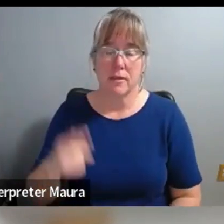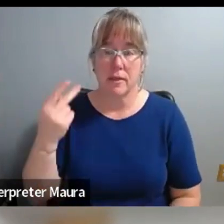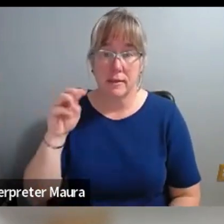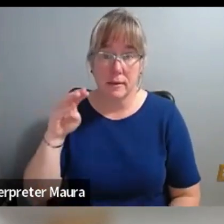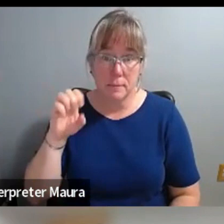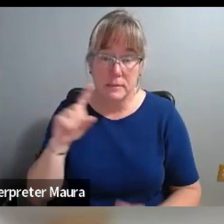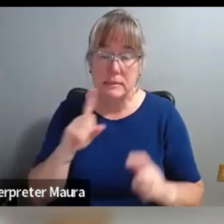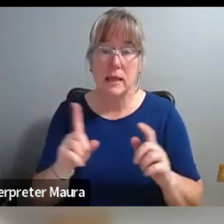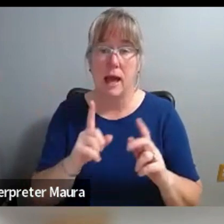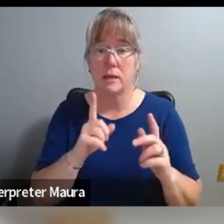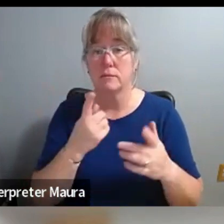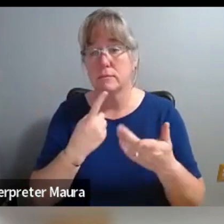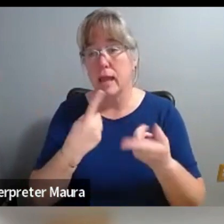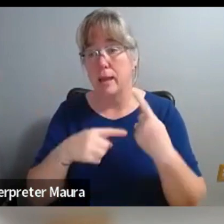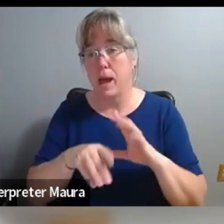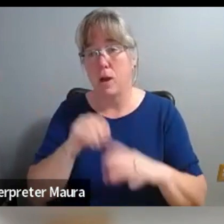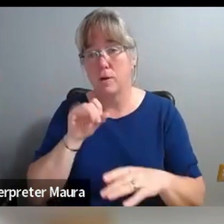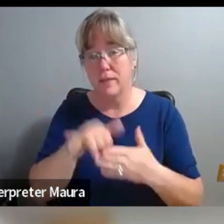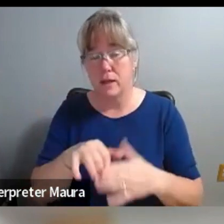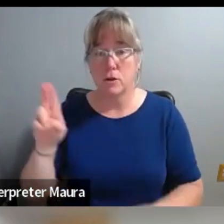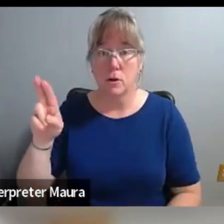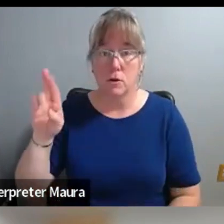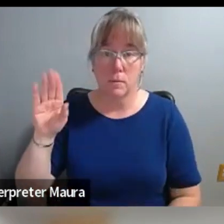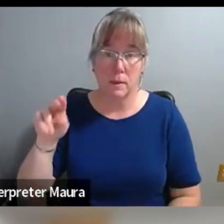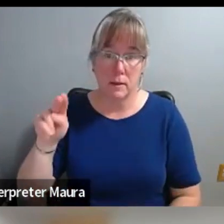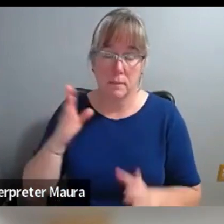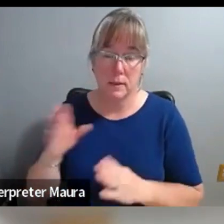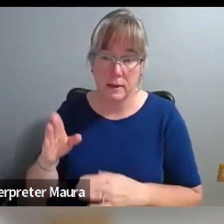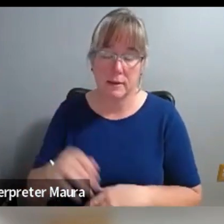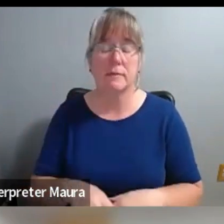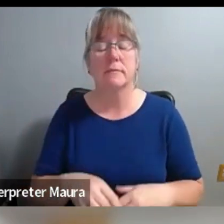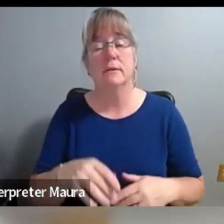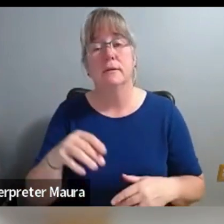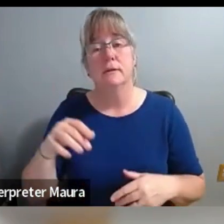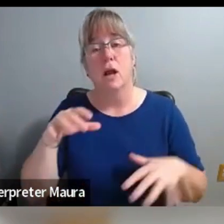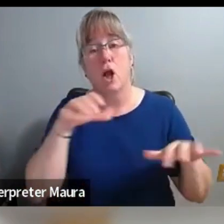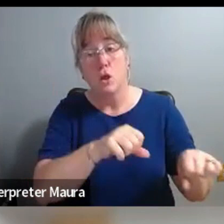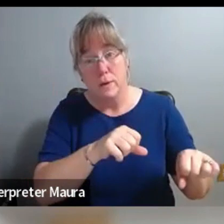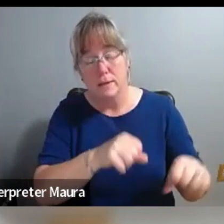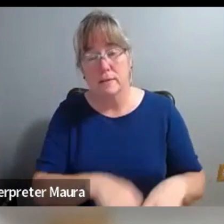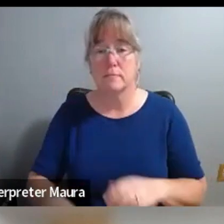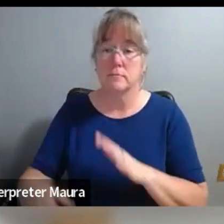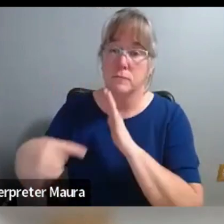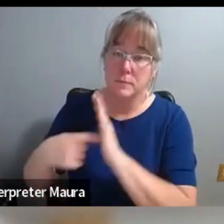include urban planning and segregation, settler colonialism, representation and feelings of belonging or